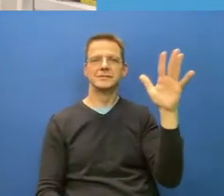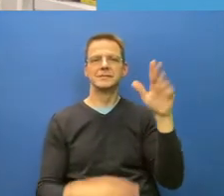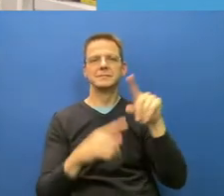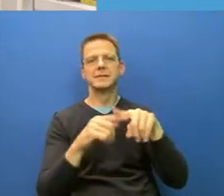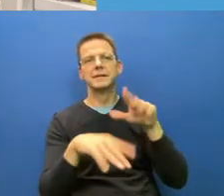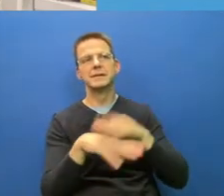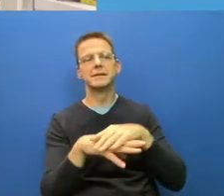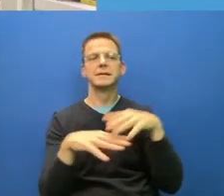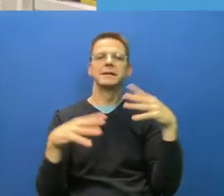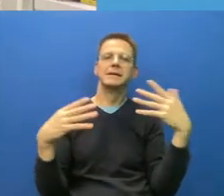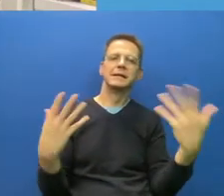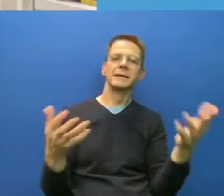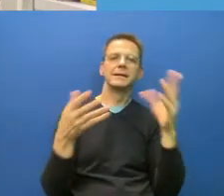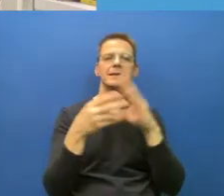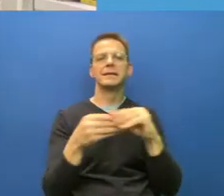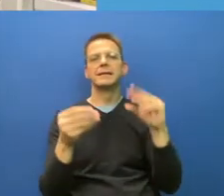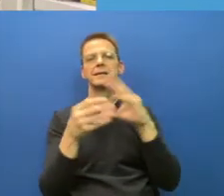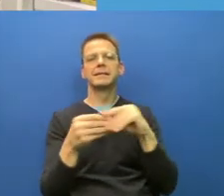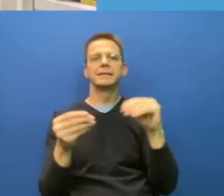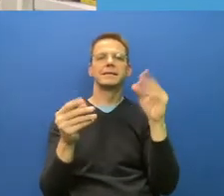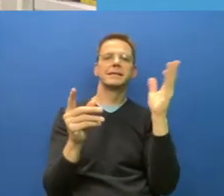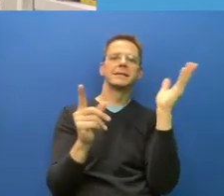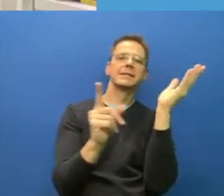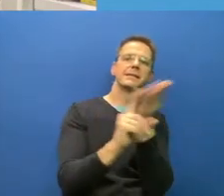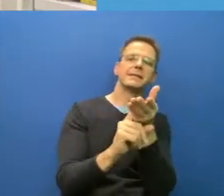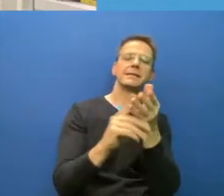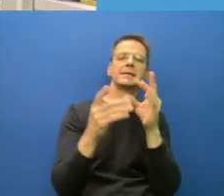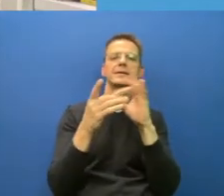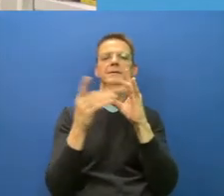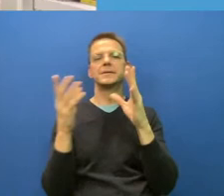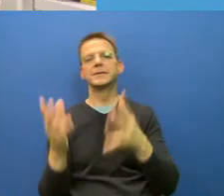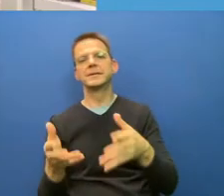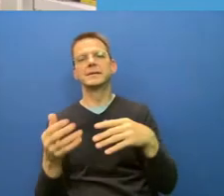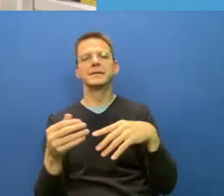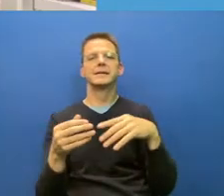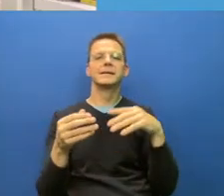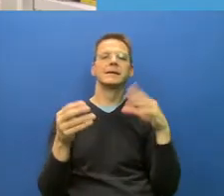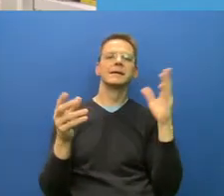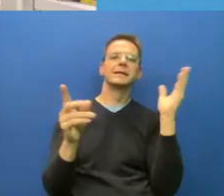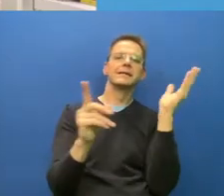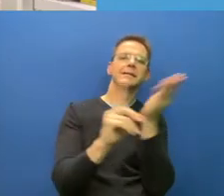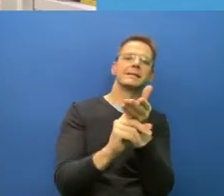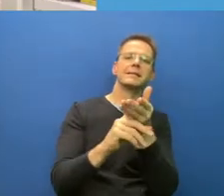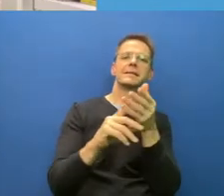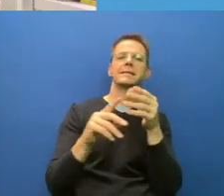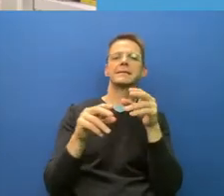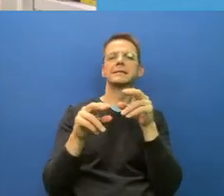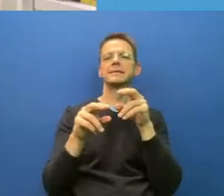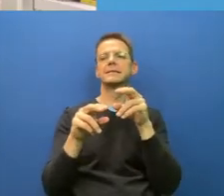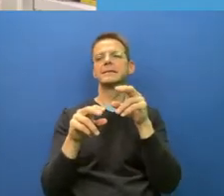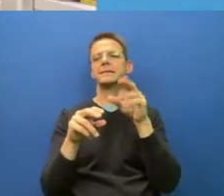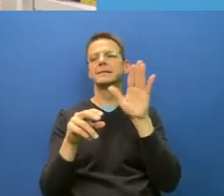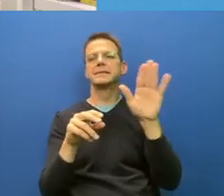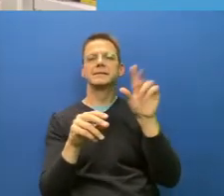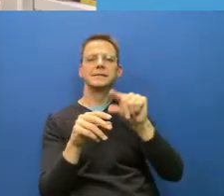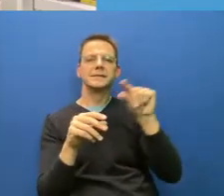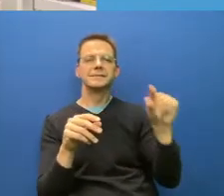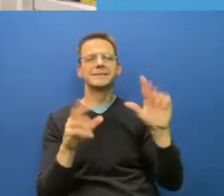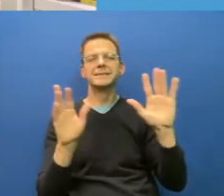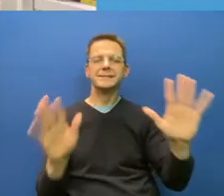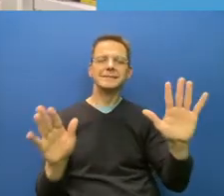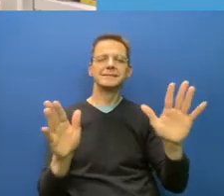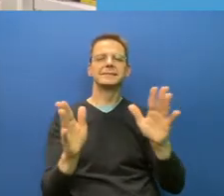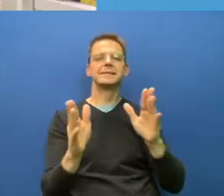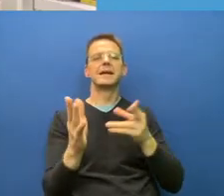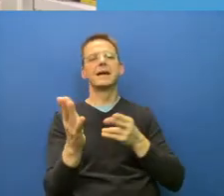dissenting members of caucus and to just be upfront and honest and show the data. I think that